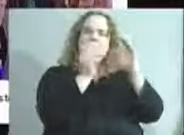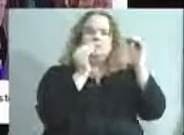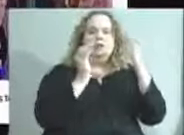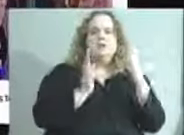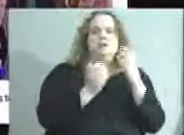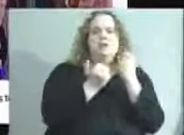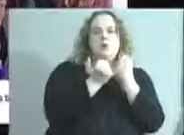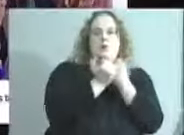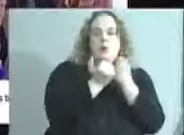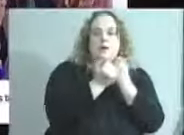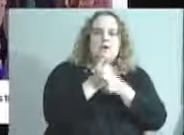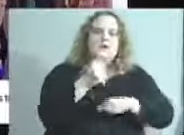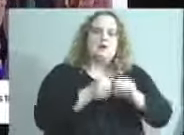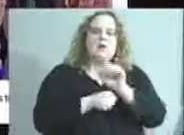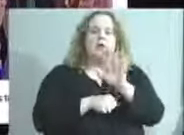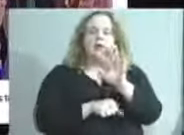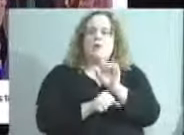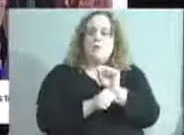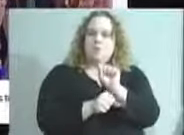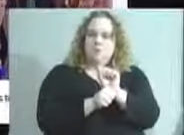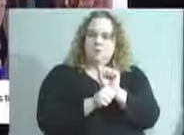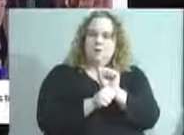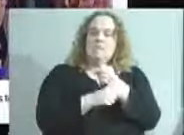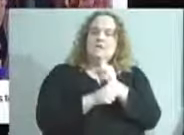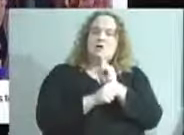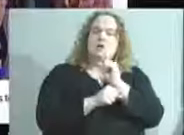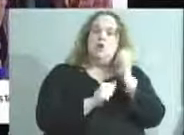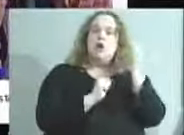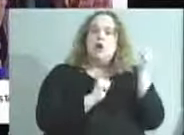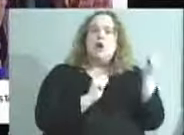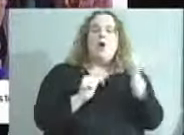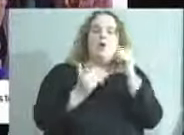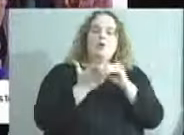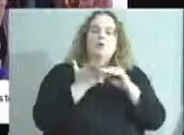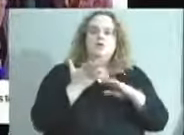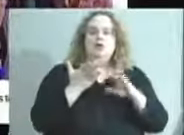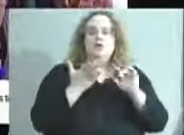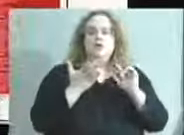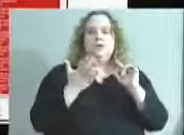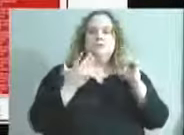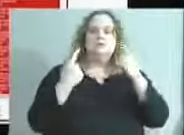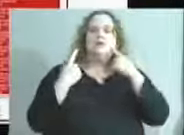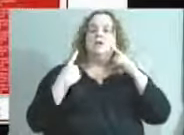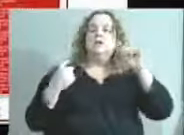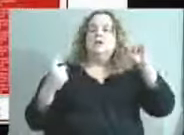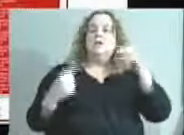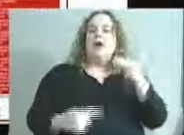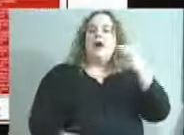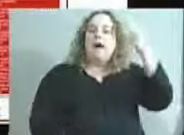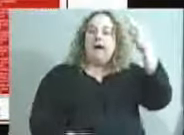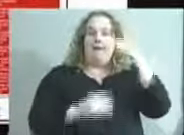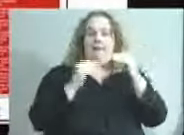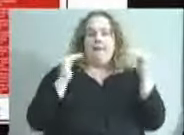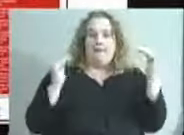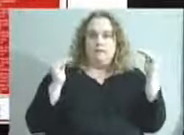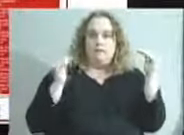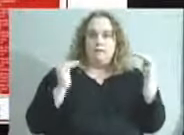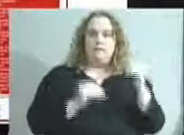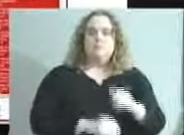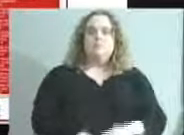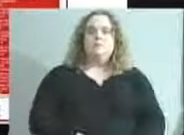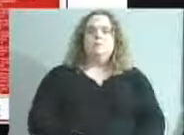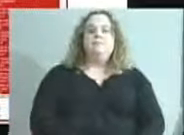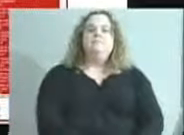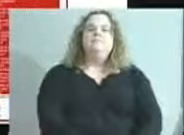in their work to ensure all students achieve at high levels. In preparation to implement the new federal